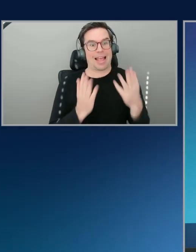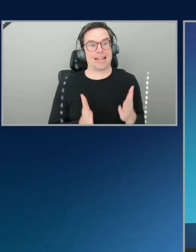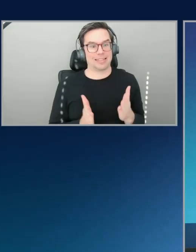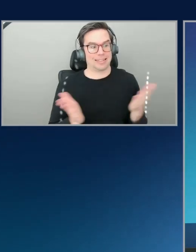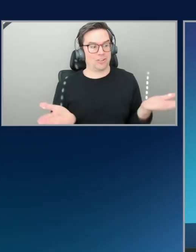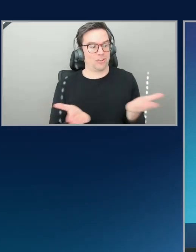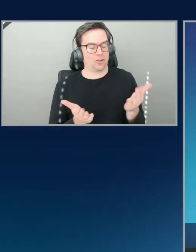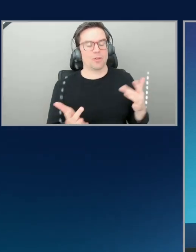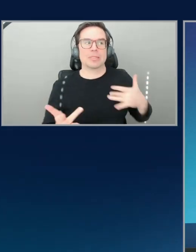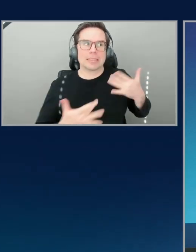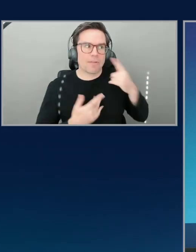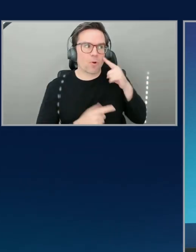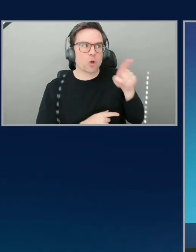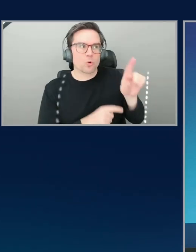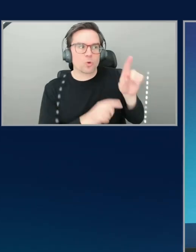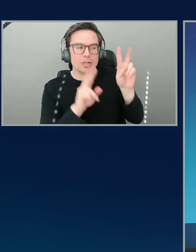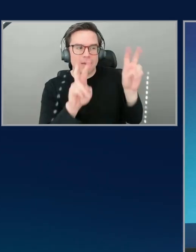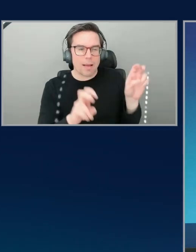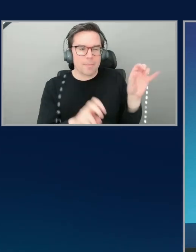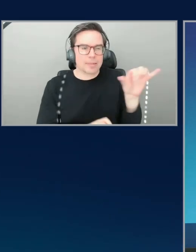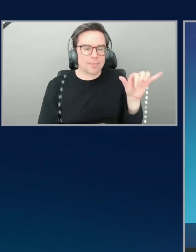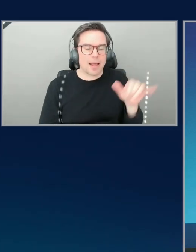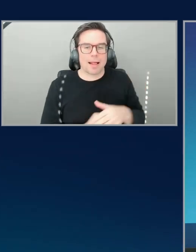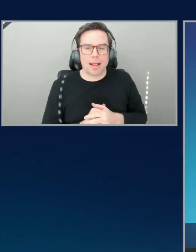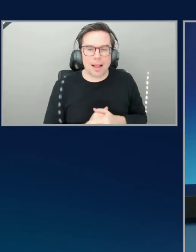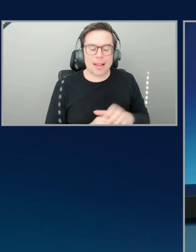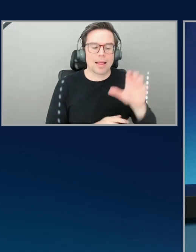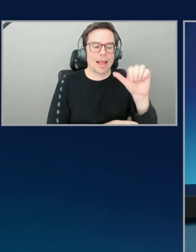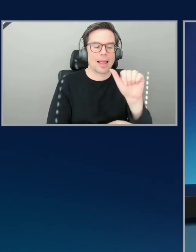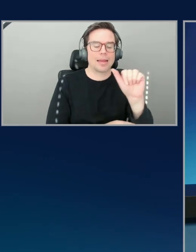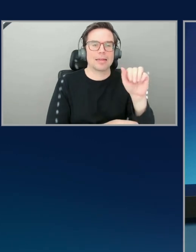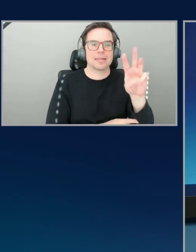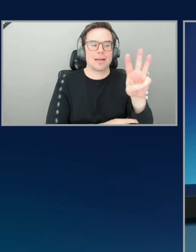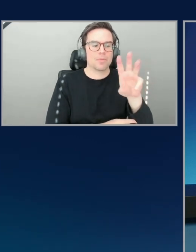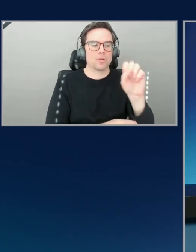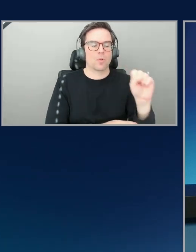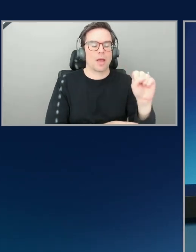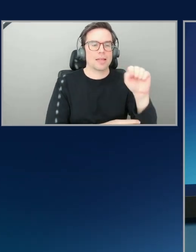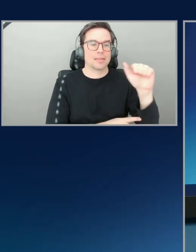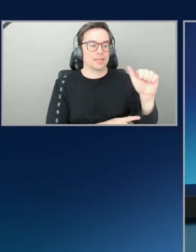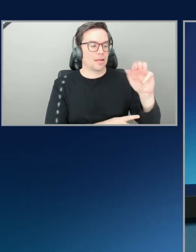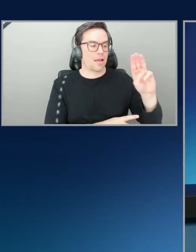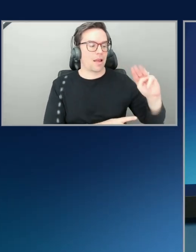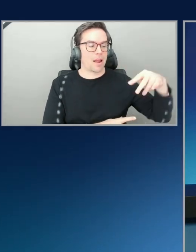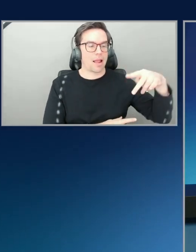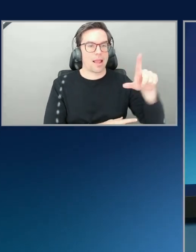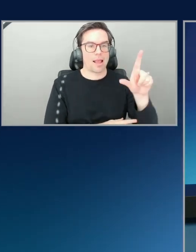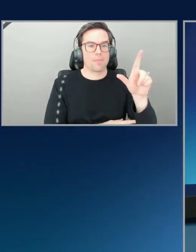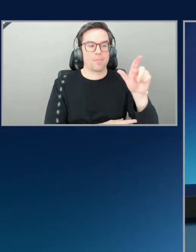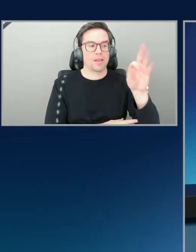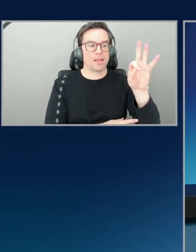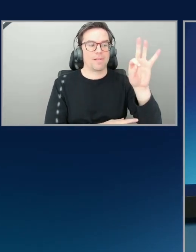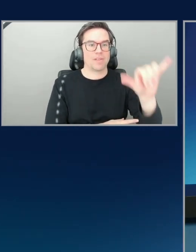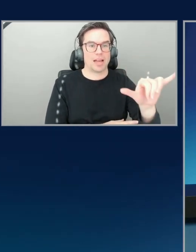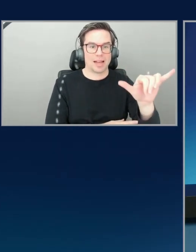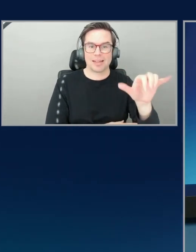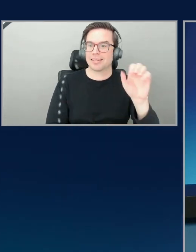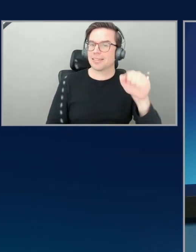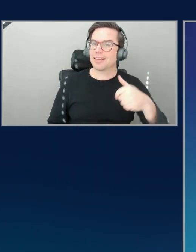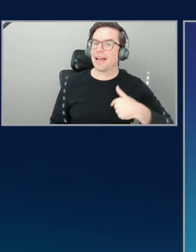One of my favorite topics to talk about, AWS Amplify. But Allie, please introduce yourself. Yeah, I'm Allie. I